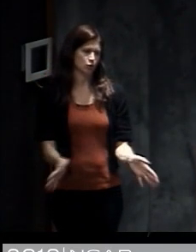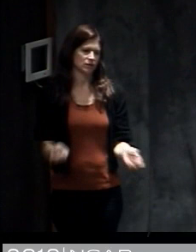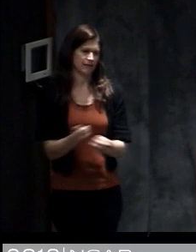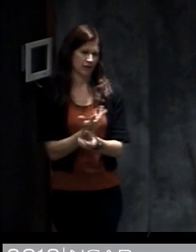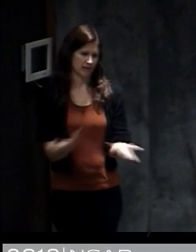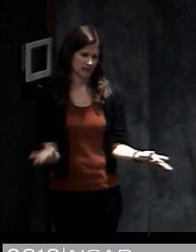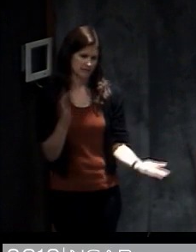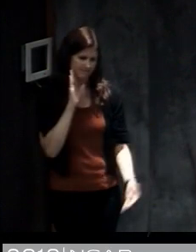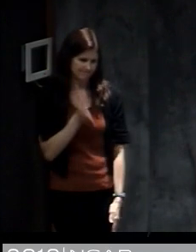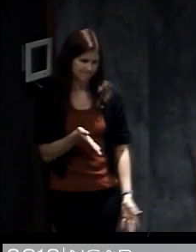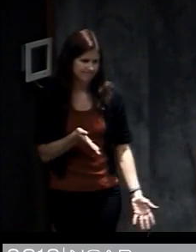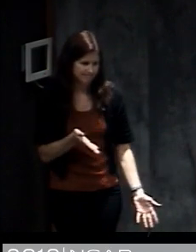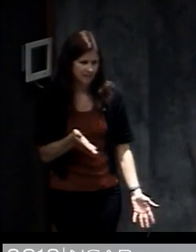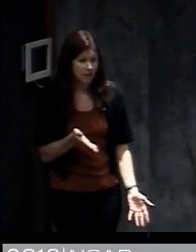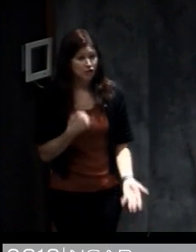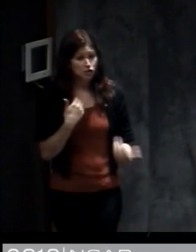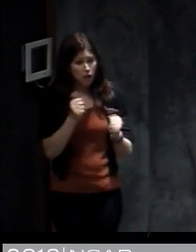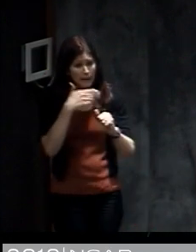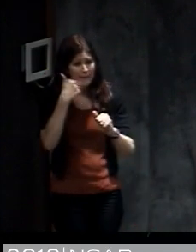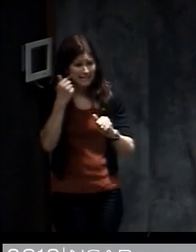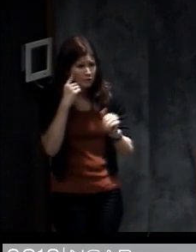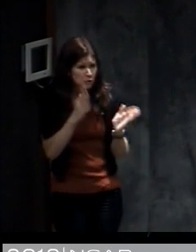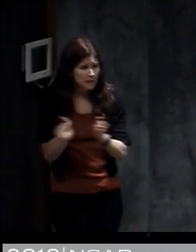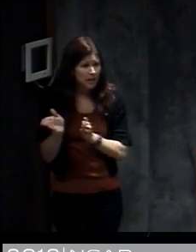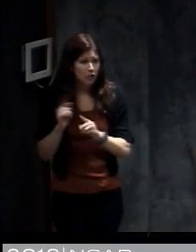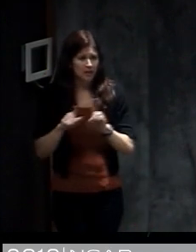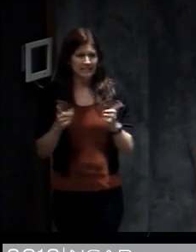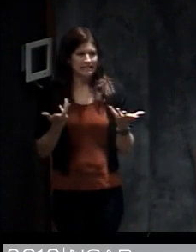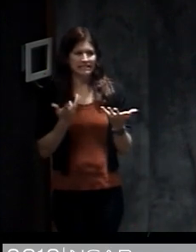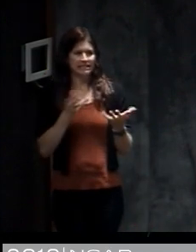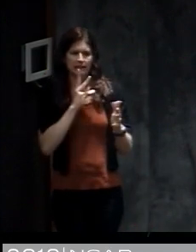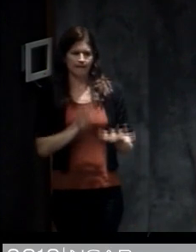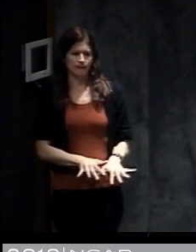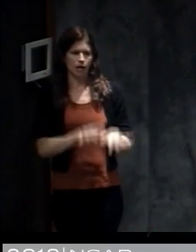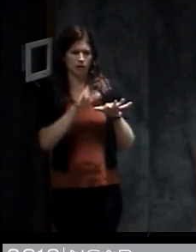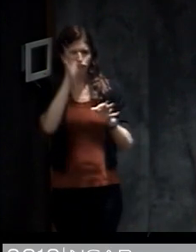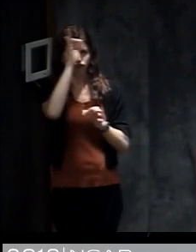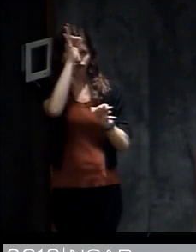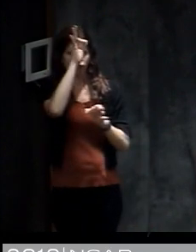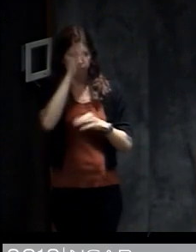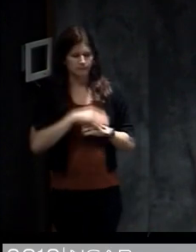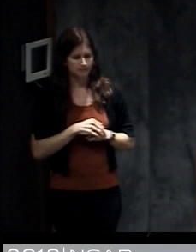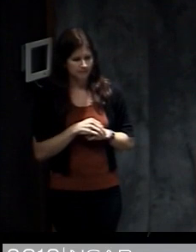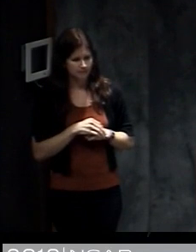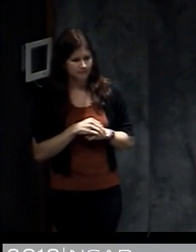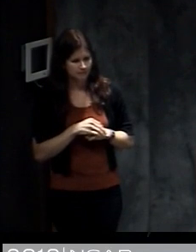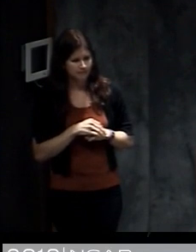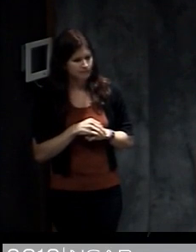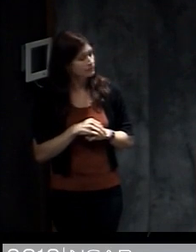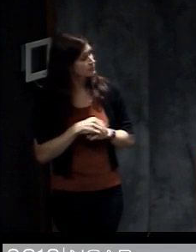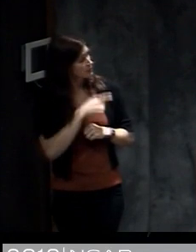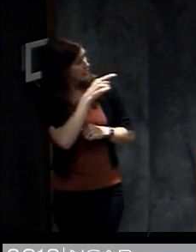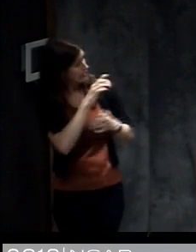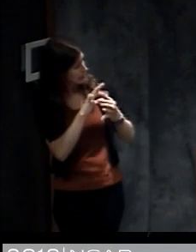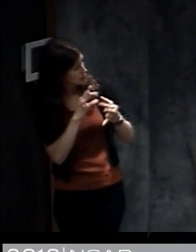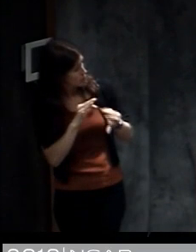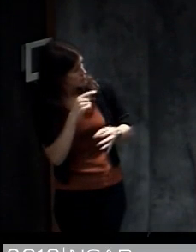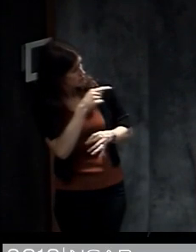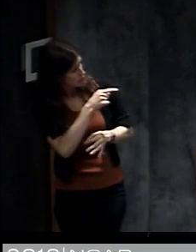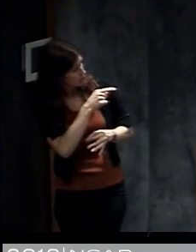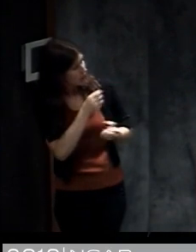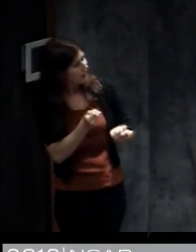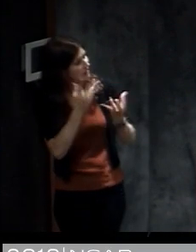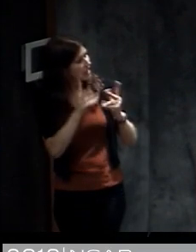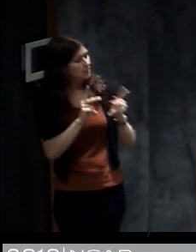And they'd really tried to do their best before the storm to prepare. So there were some different reasons that, as I note here, a lot of people